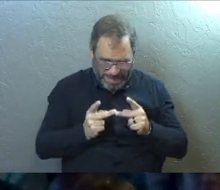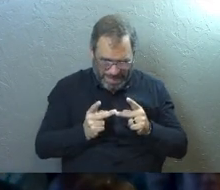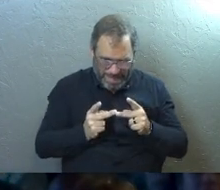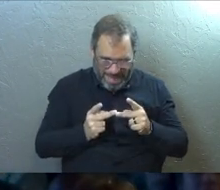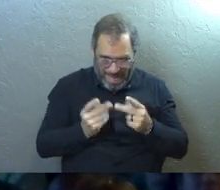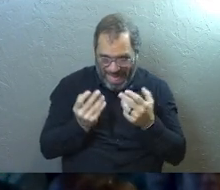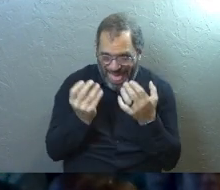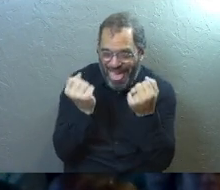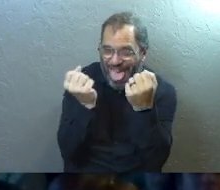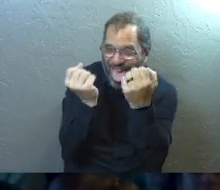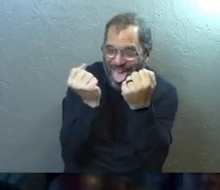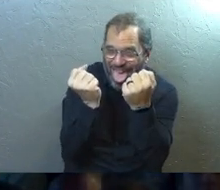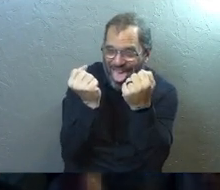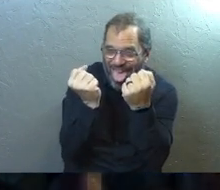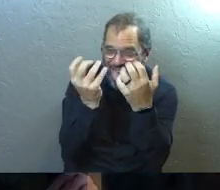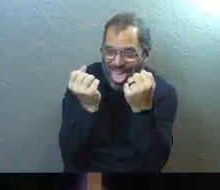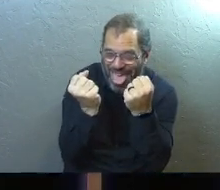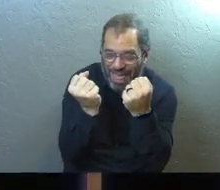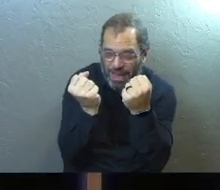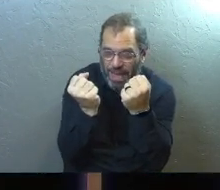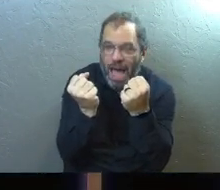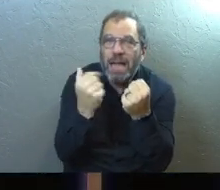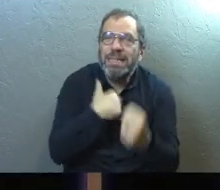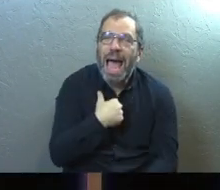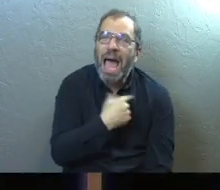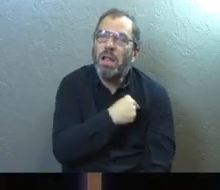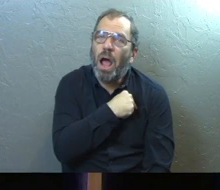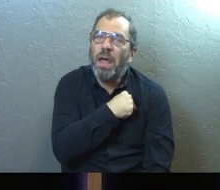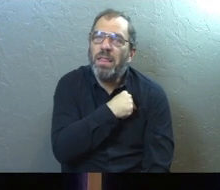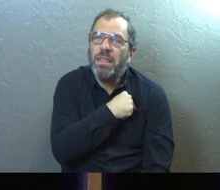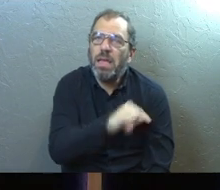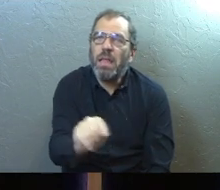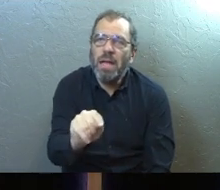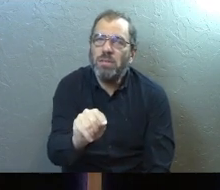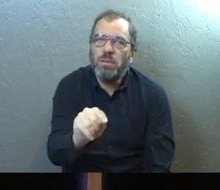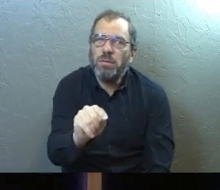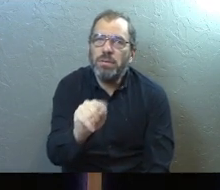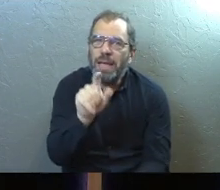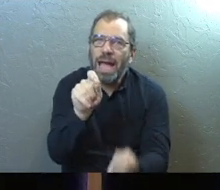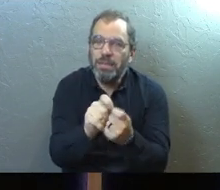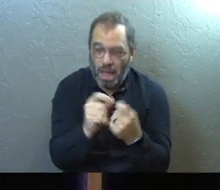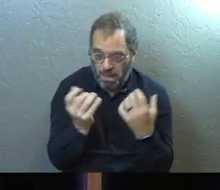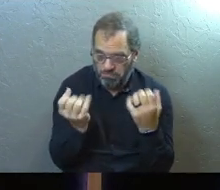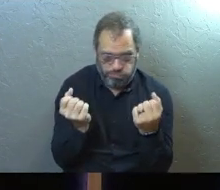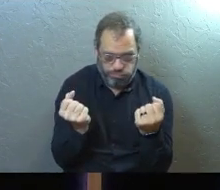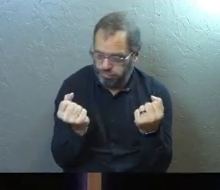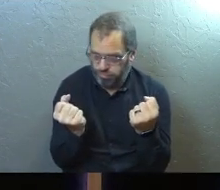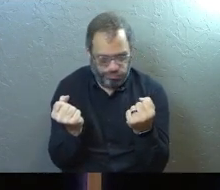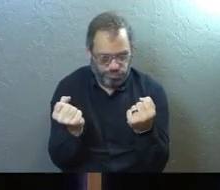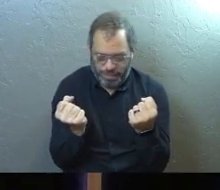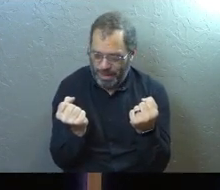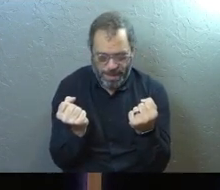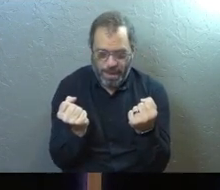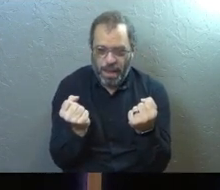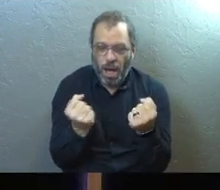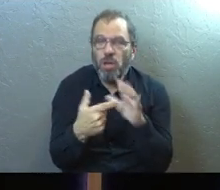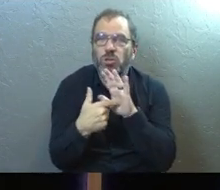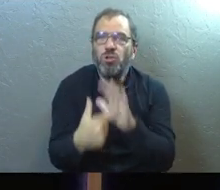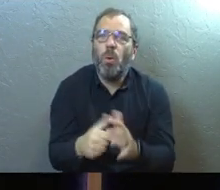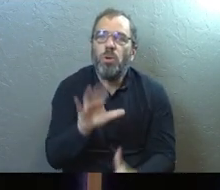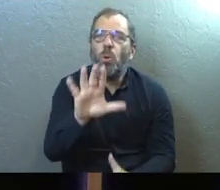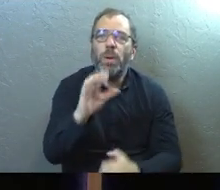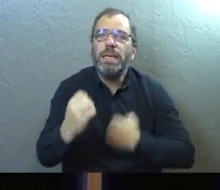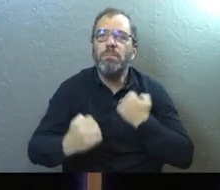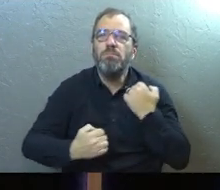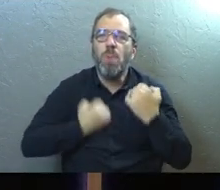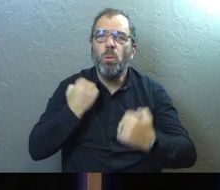coming out of our mouths are not a reflection of our theological accuracy. The words coming out of our mouth are a reflection of